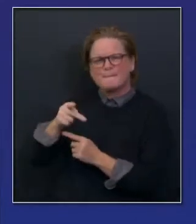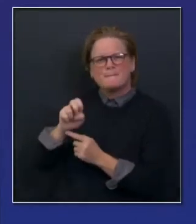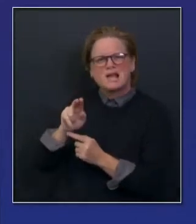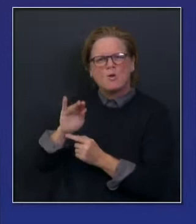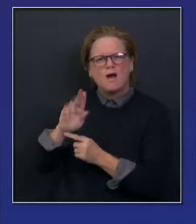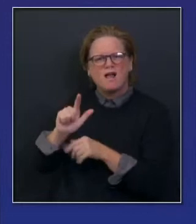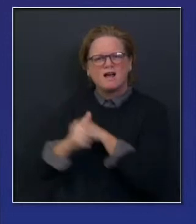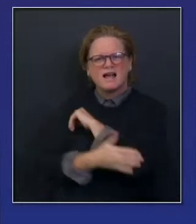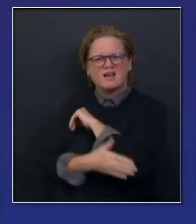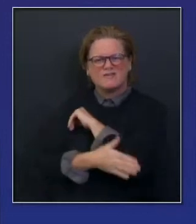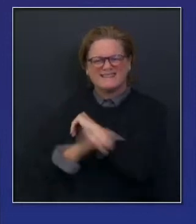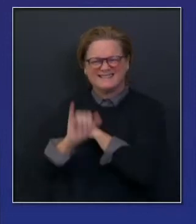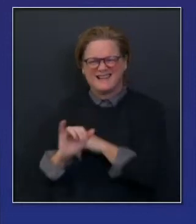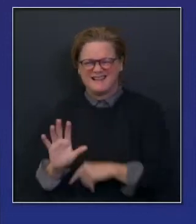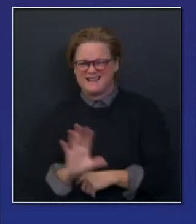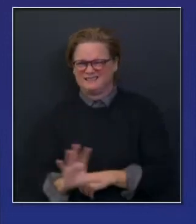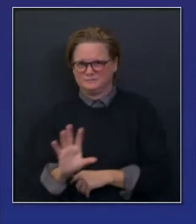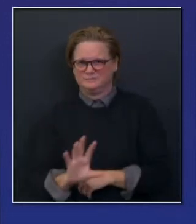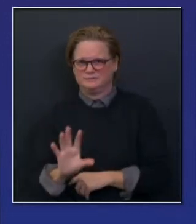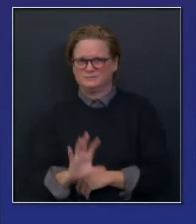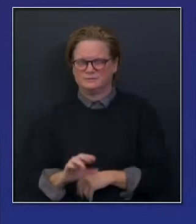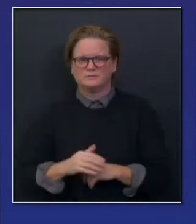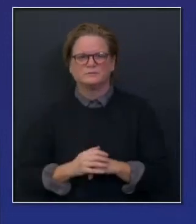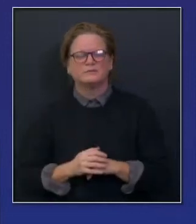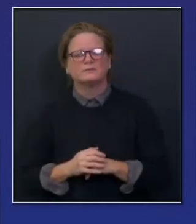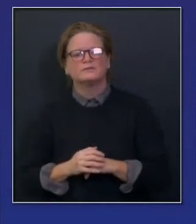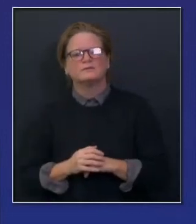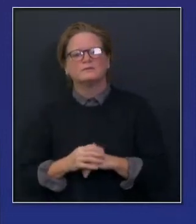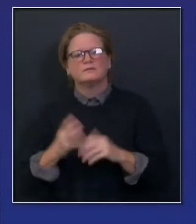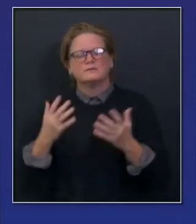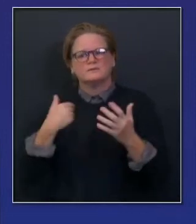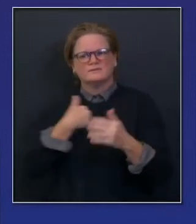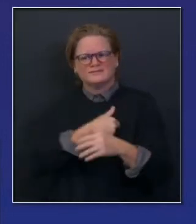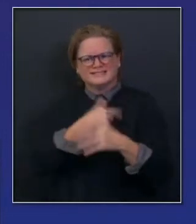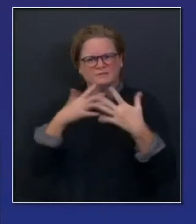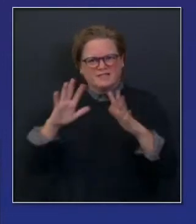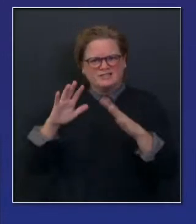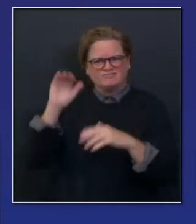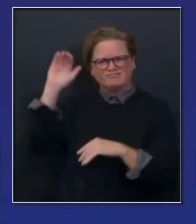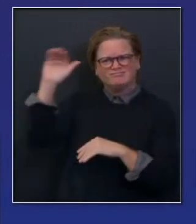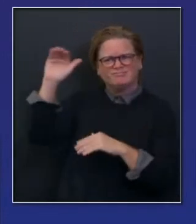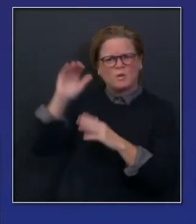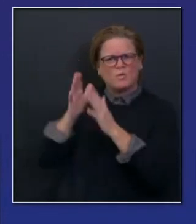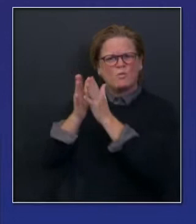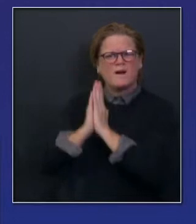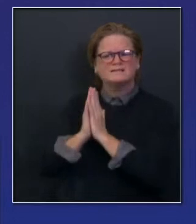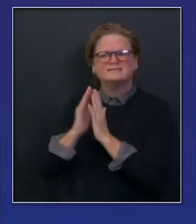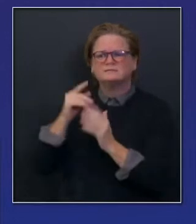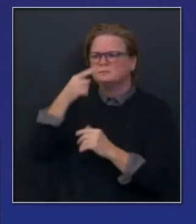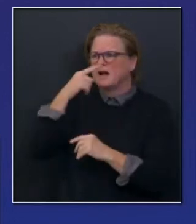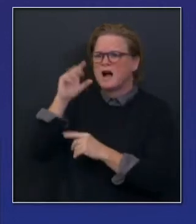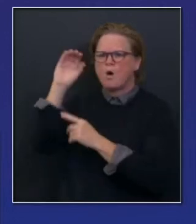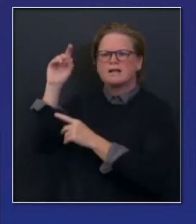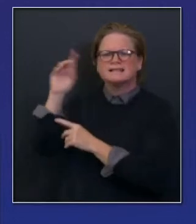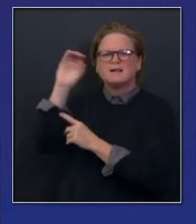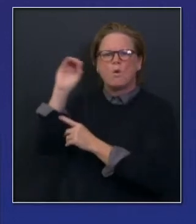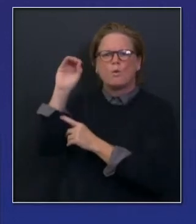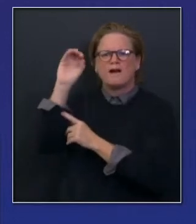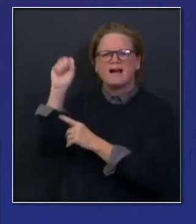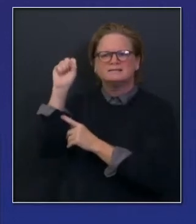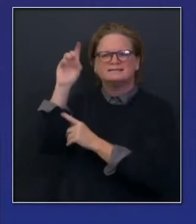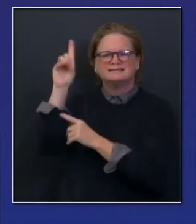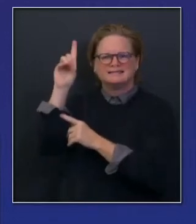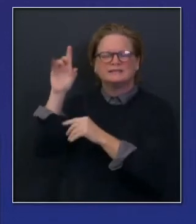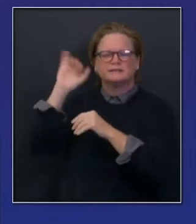have a request. This is a request in for the Department of Defense for medical personnel. We're asking for 10 teams of 20,